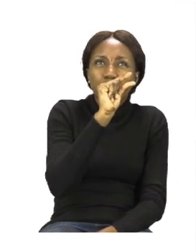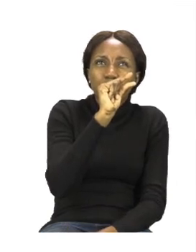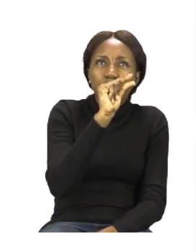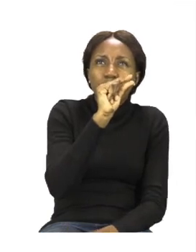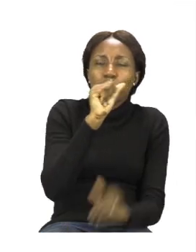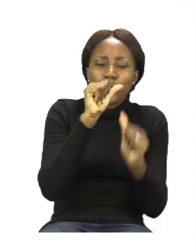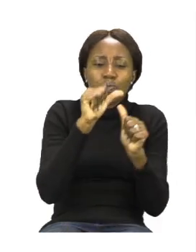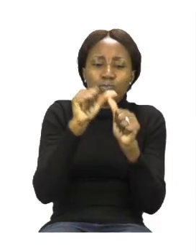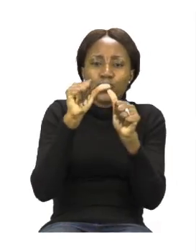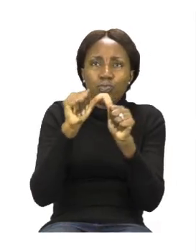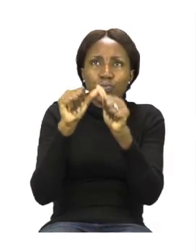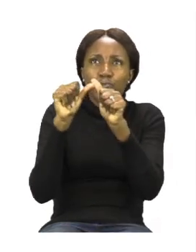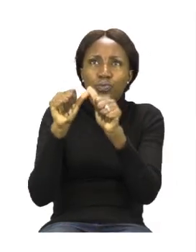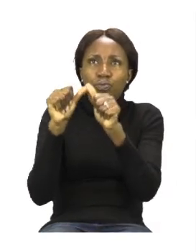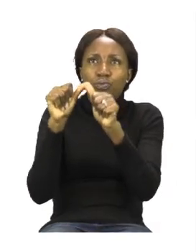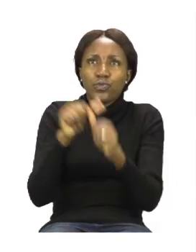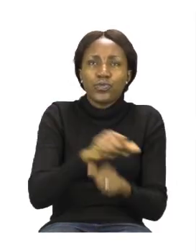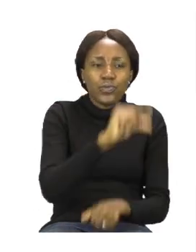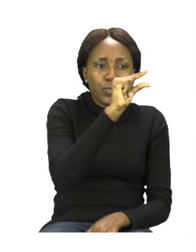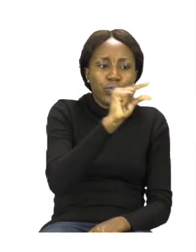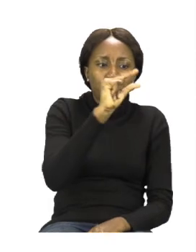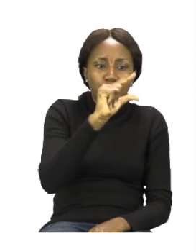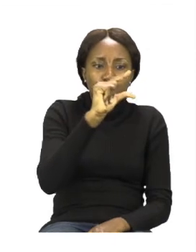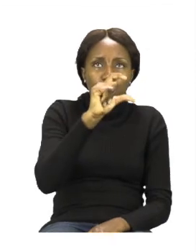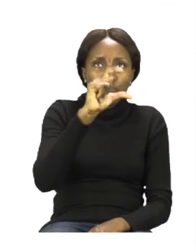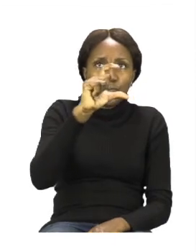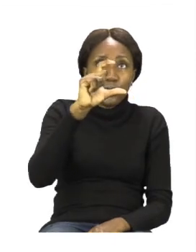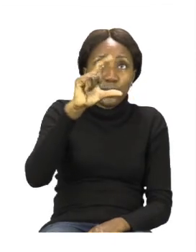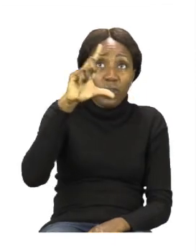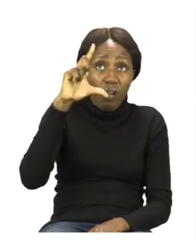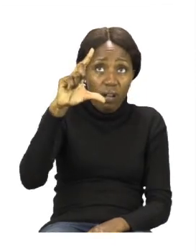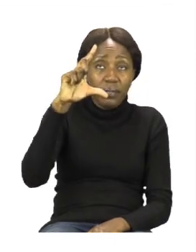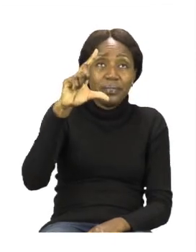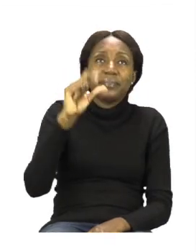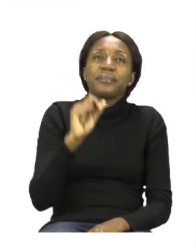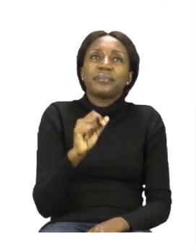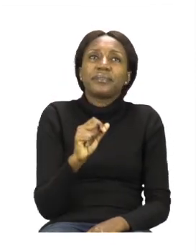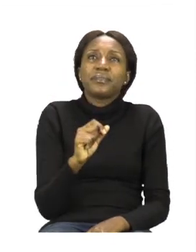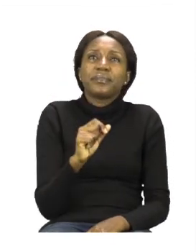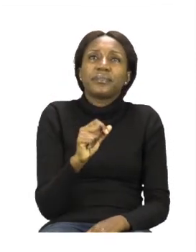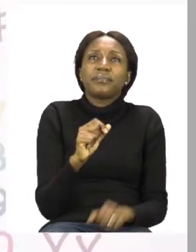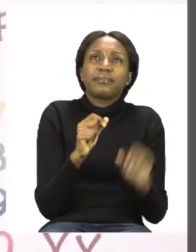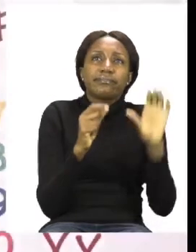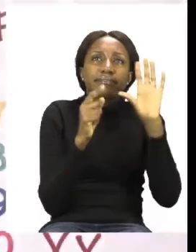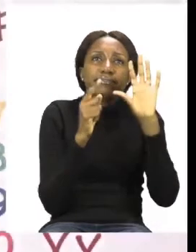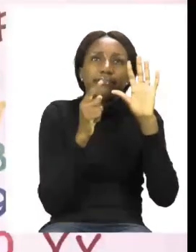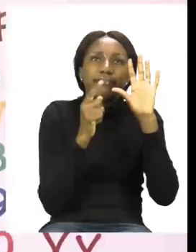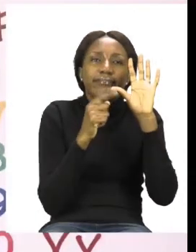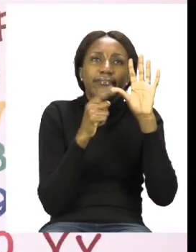move to the biggest one. So, let us take a look at the table.